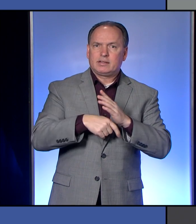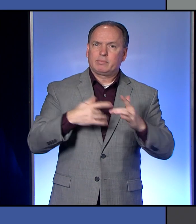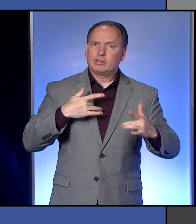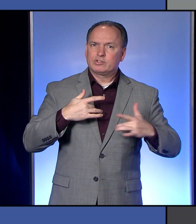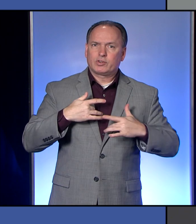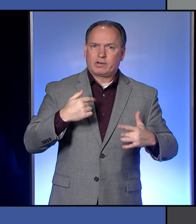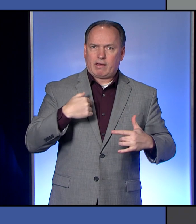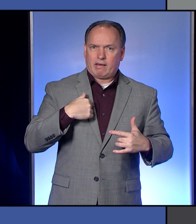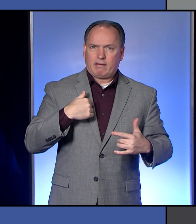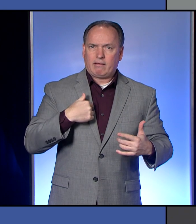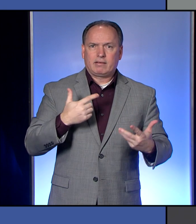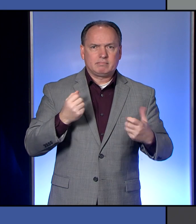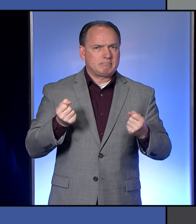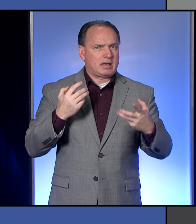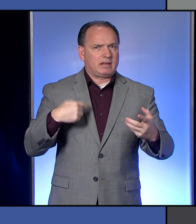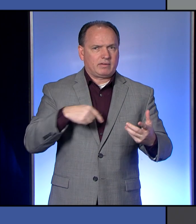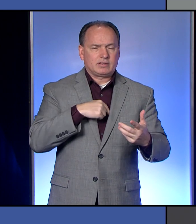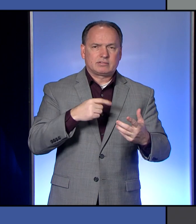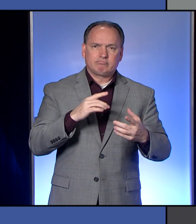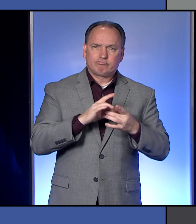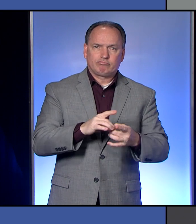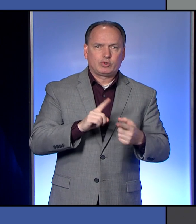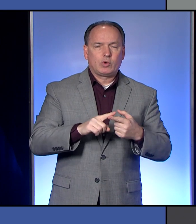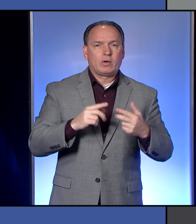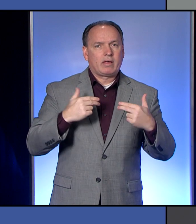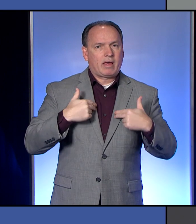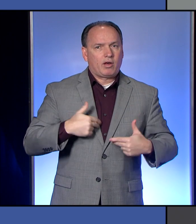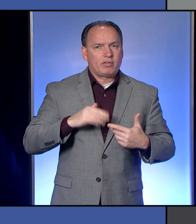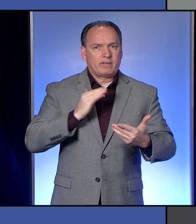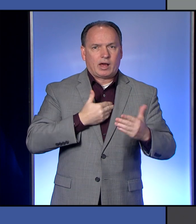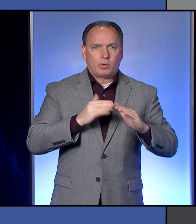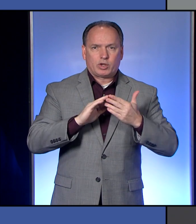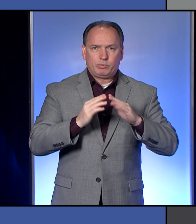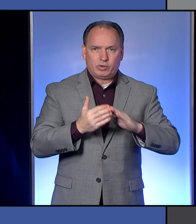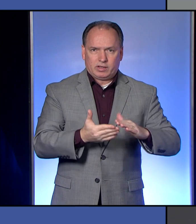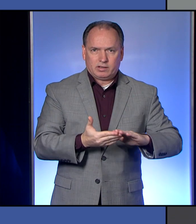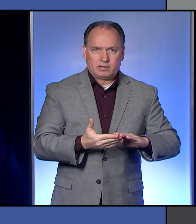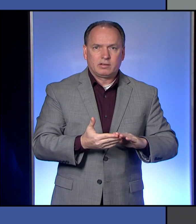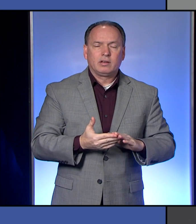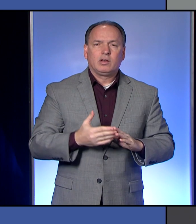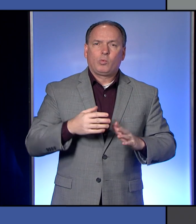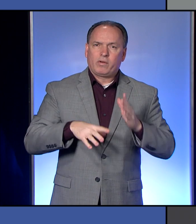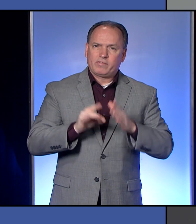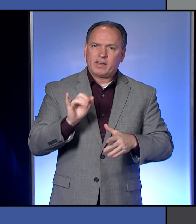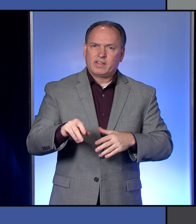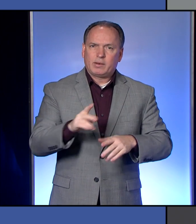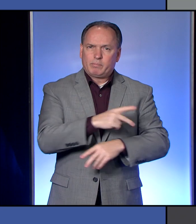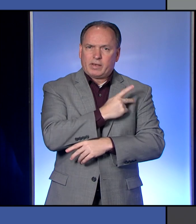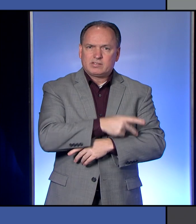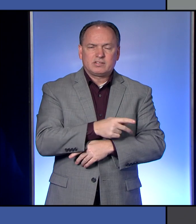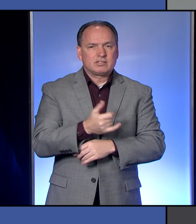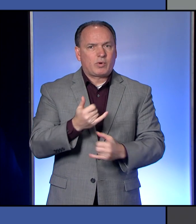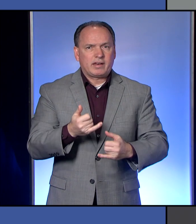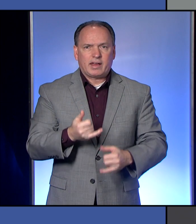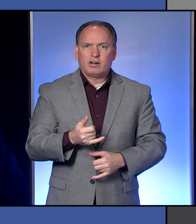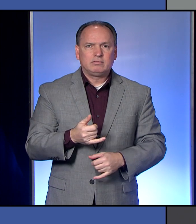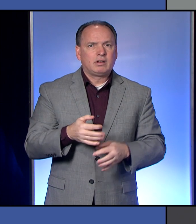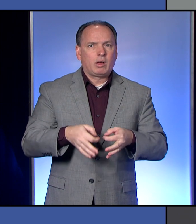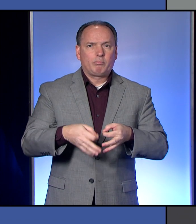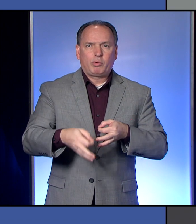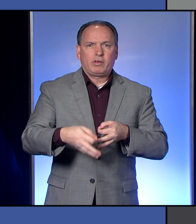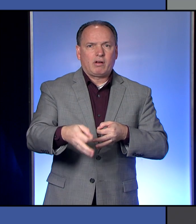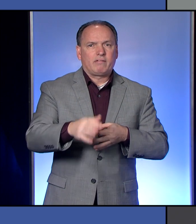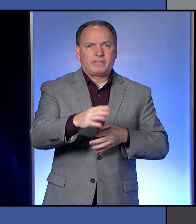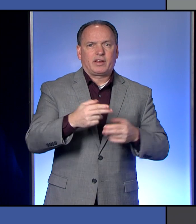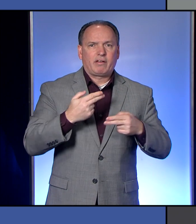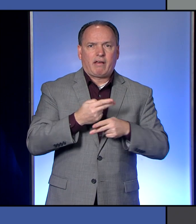I and many of us have for the health of our community. We're finding patients are not seeking health care at this time. They're very worried